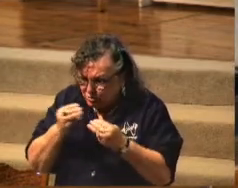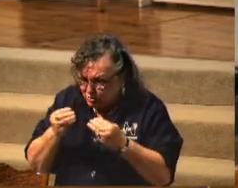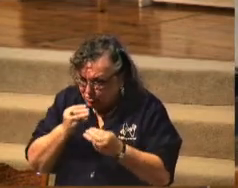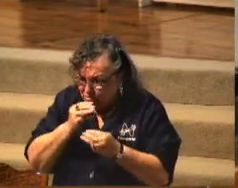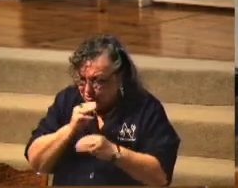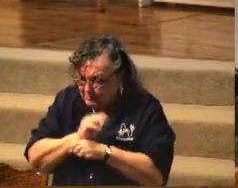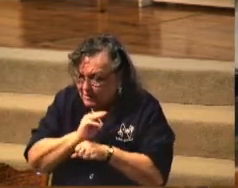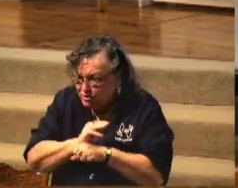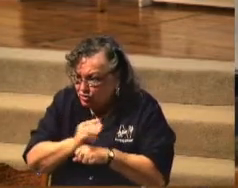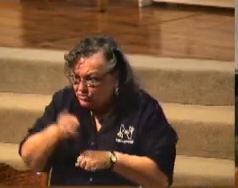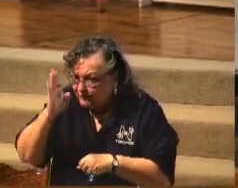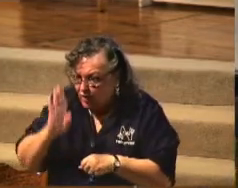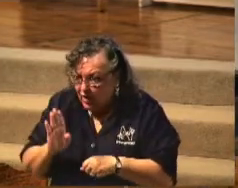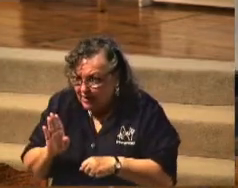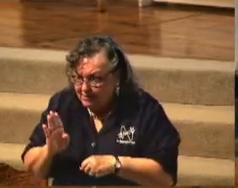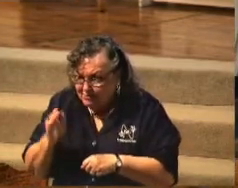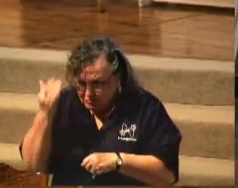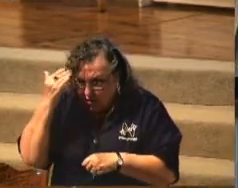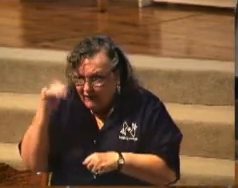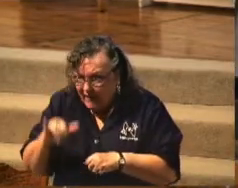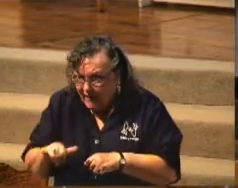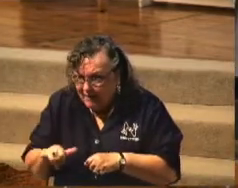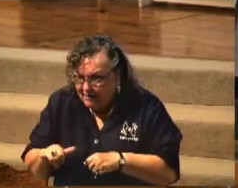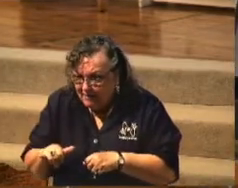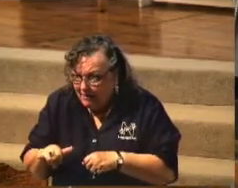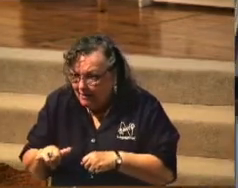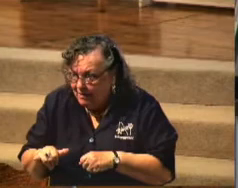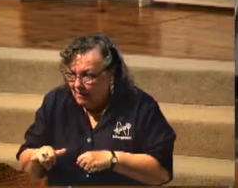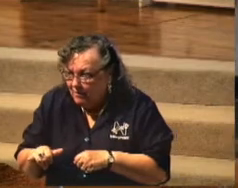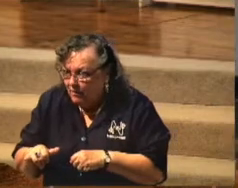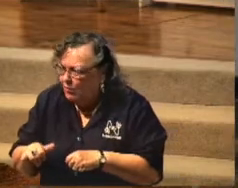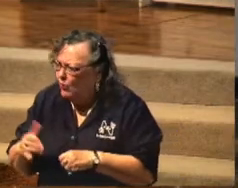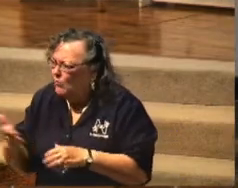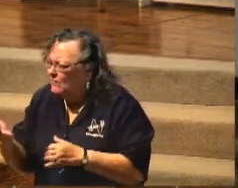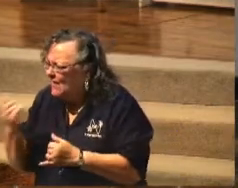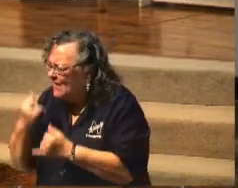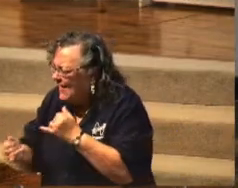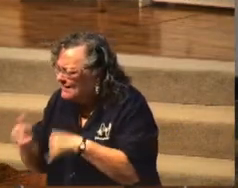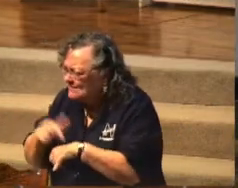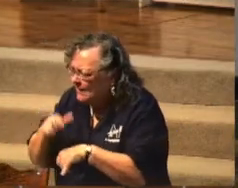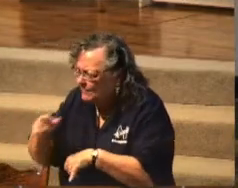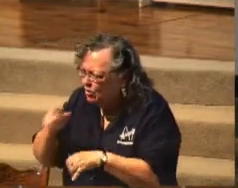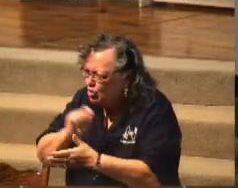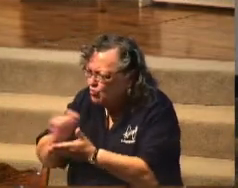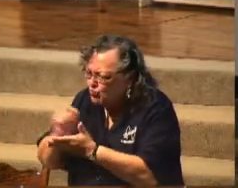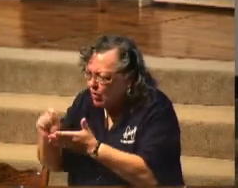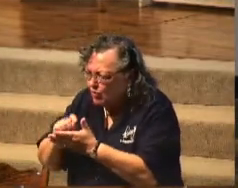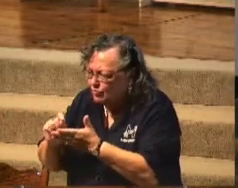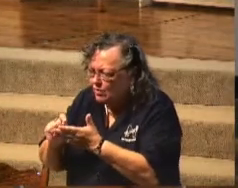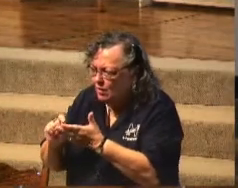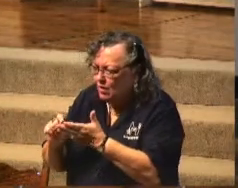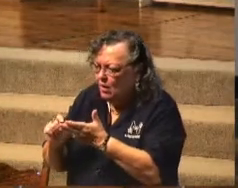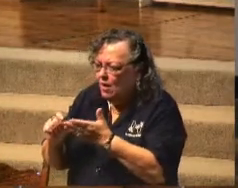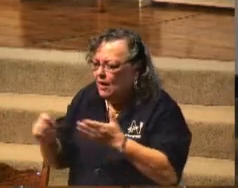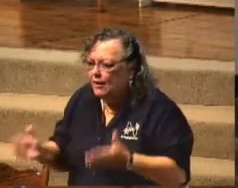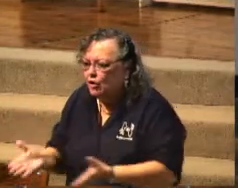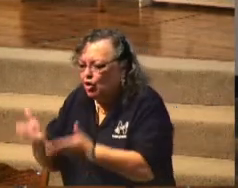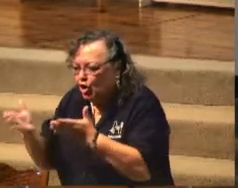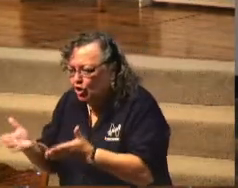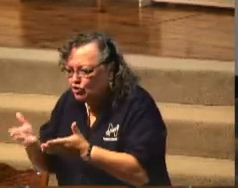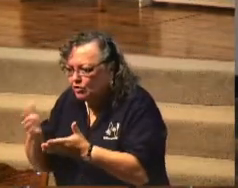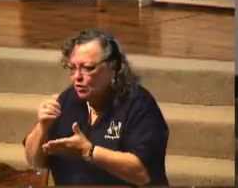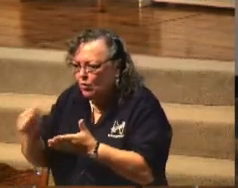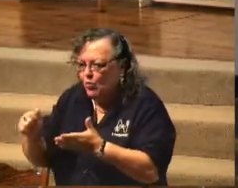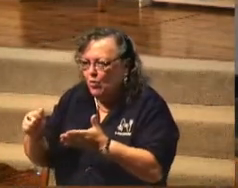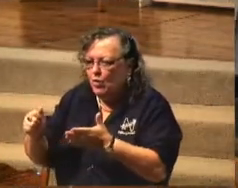That's what the Bible says. God said it. When's the last time that you wrote either an encouraging or an